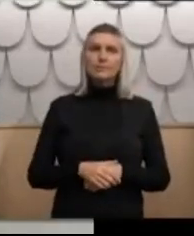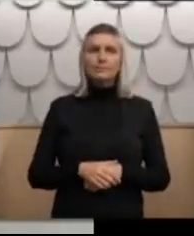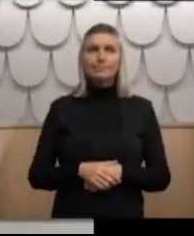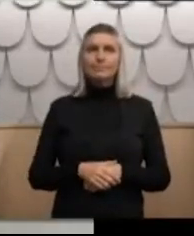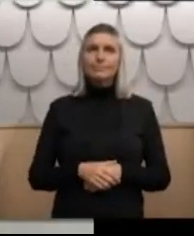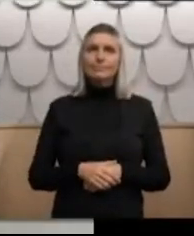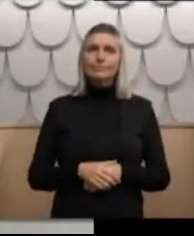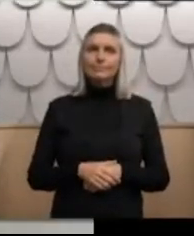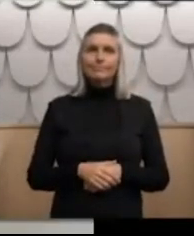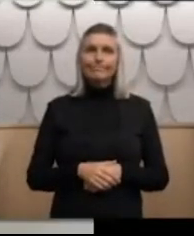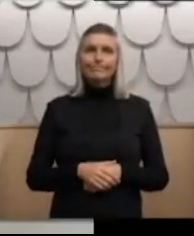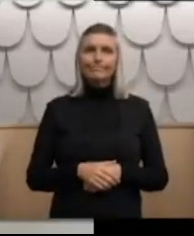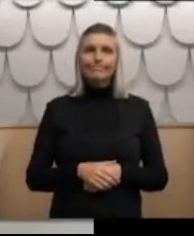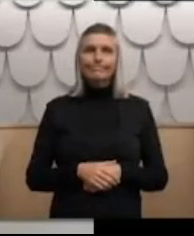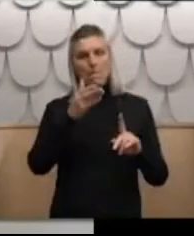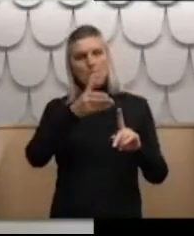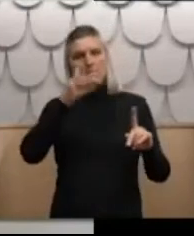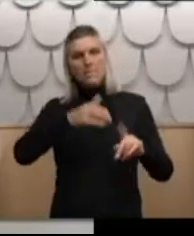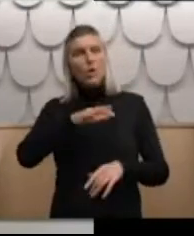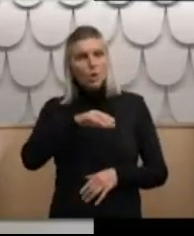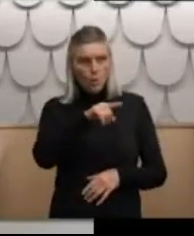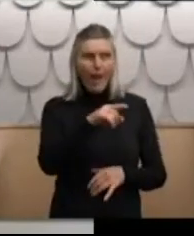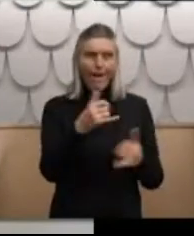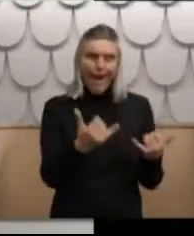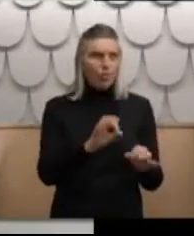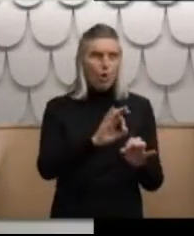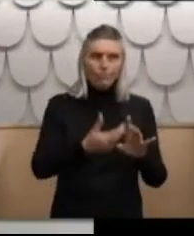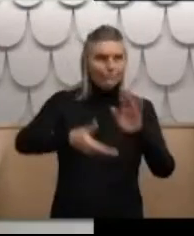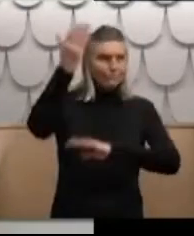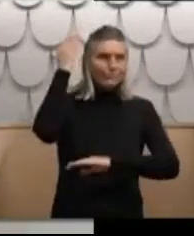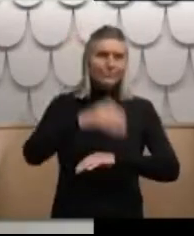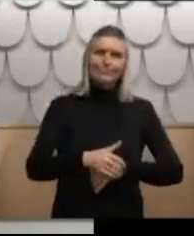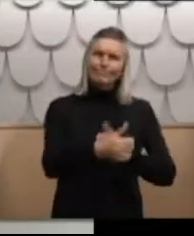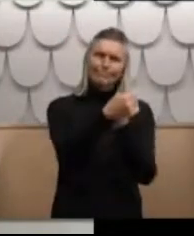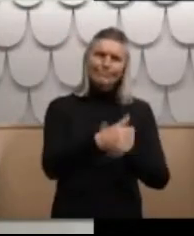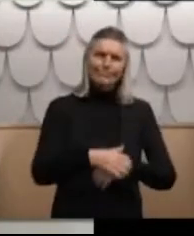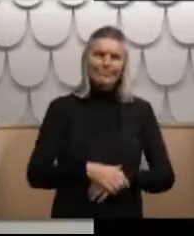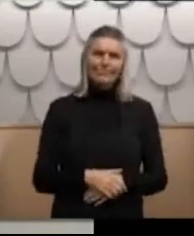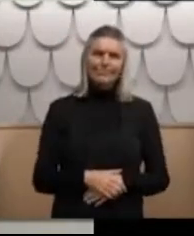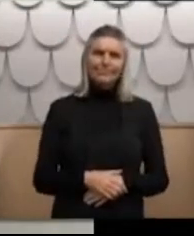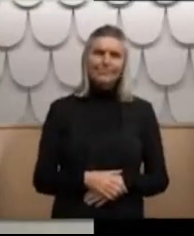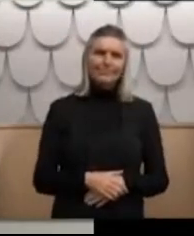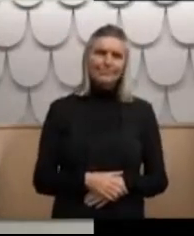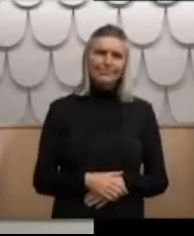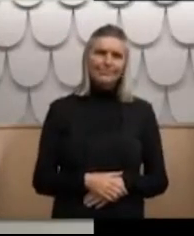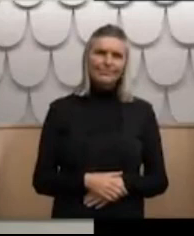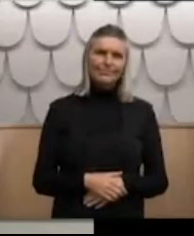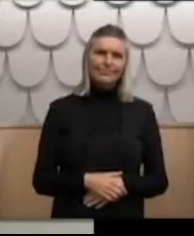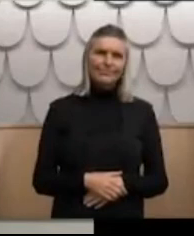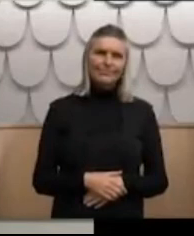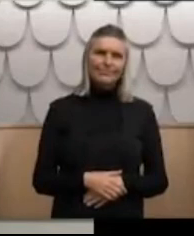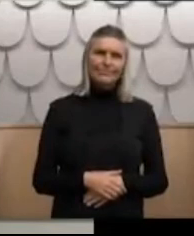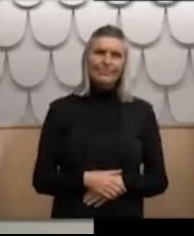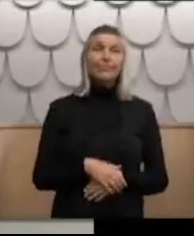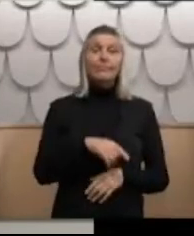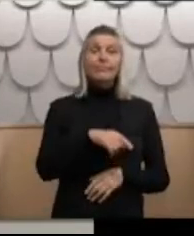they they now see you for who you are not who you were and that's fantastic you are the ranga tēra the kō mātua and they